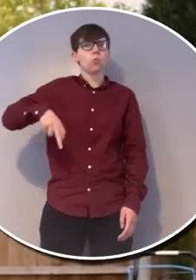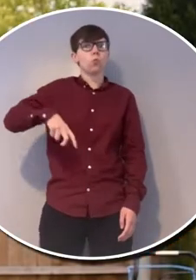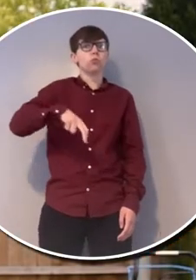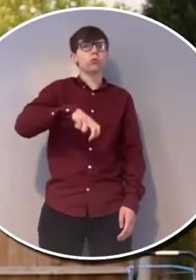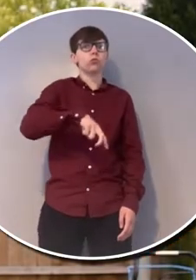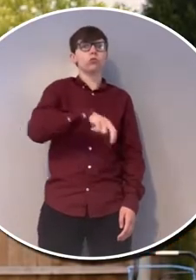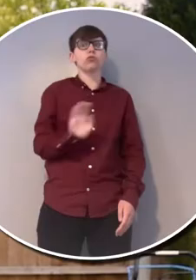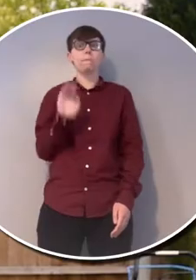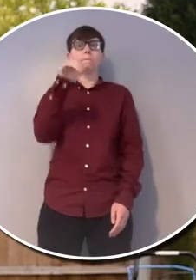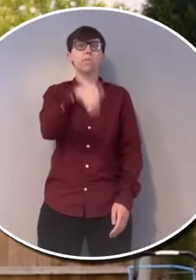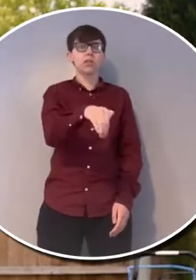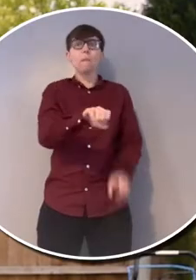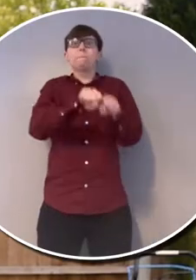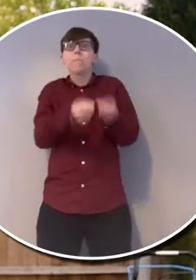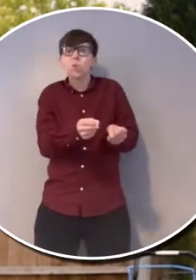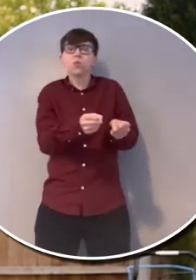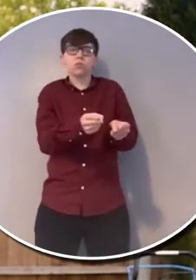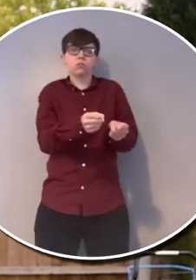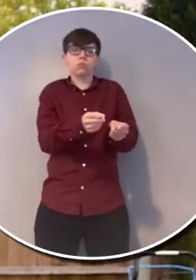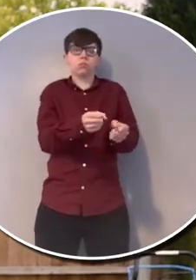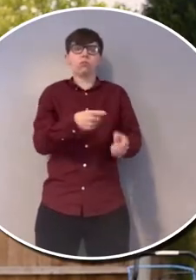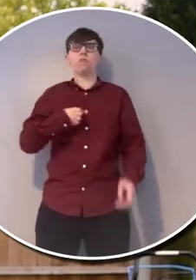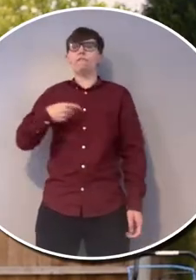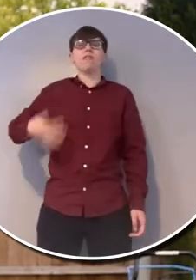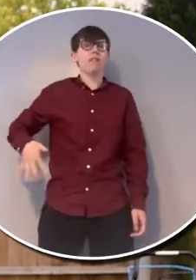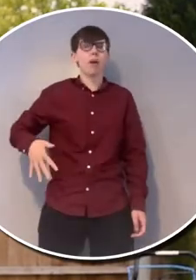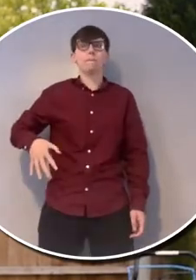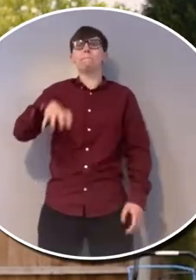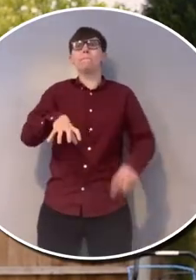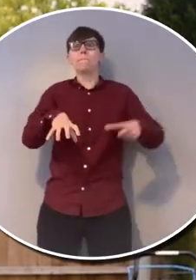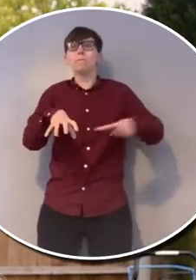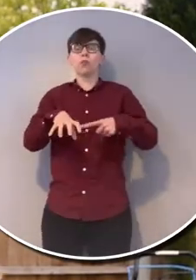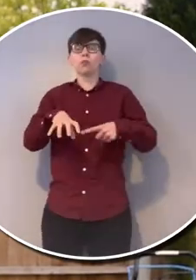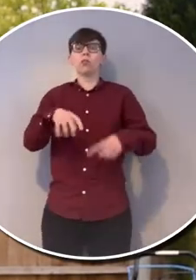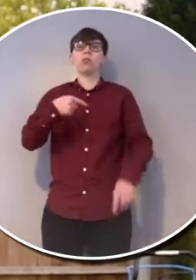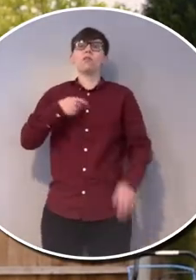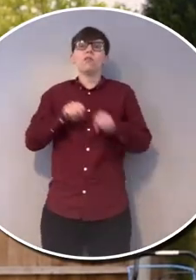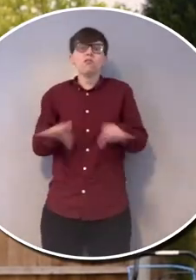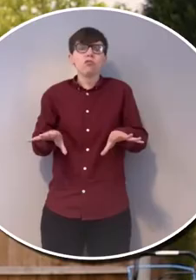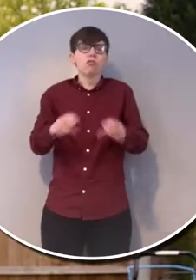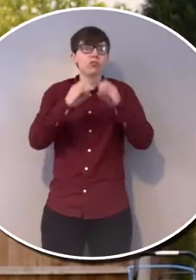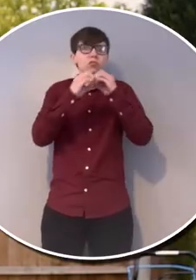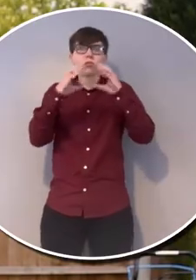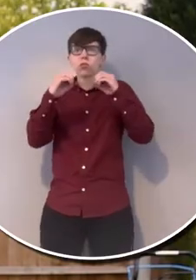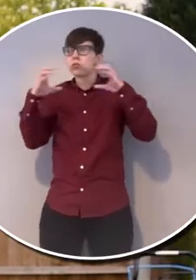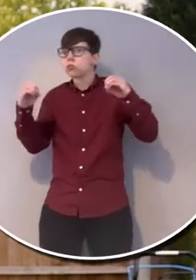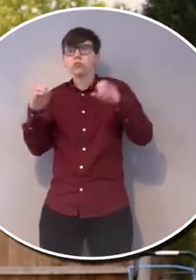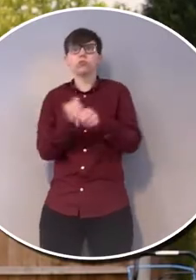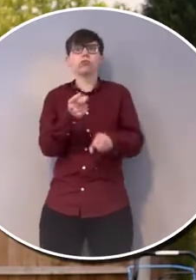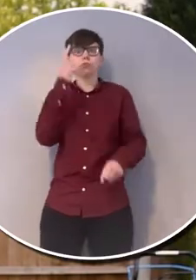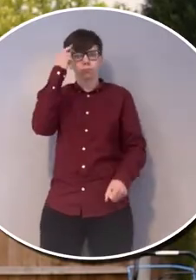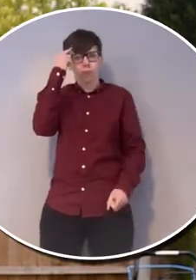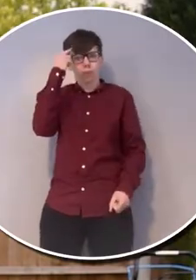And he said, I was walking across the bridge and it broke. He says, and I've hurt my paw, and I've lost the sausages.